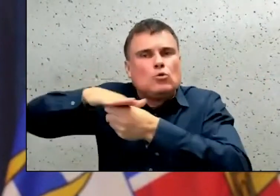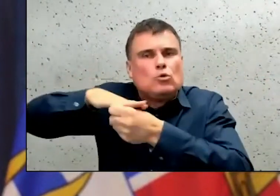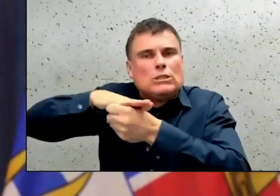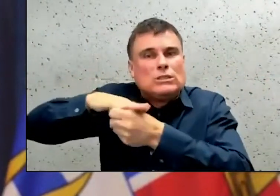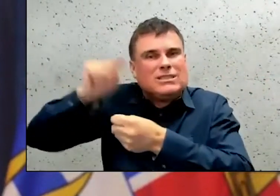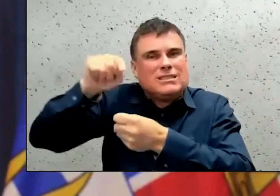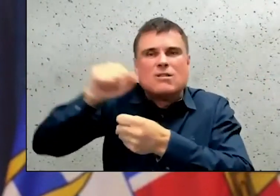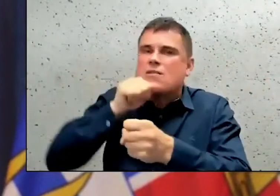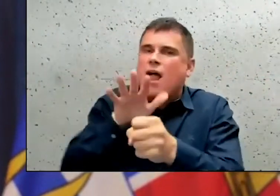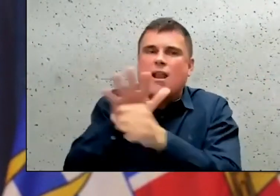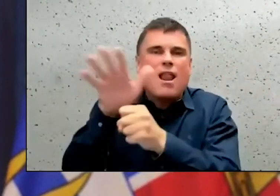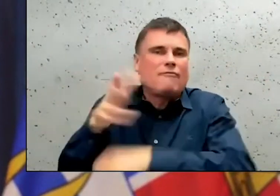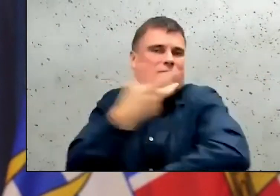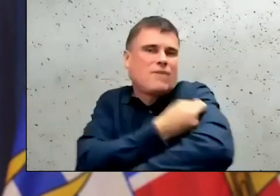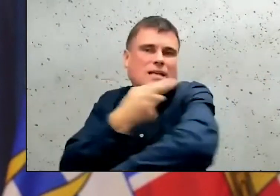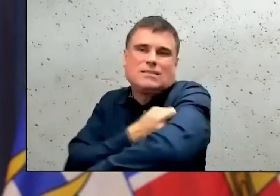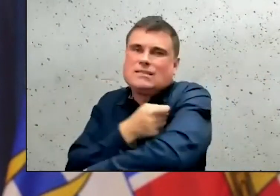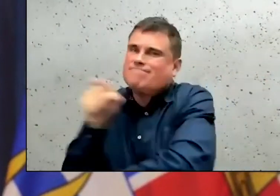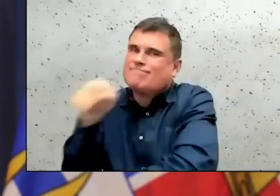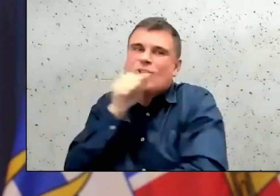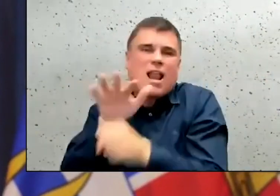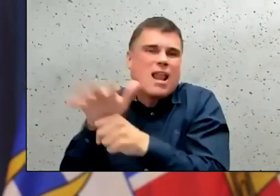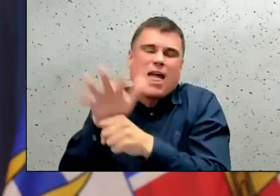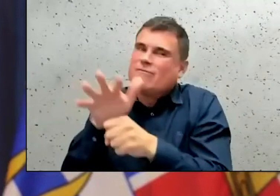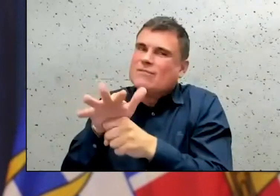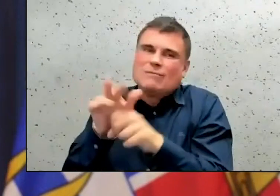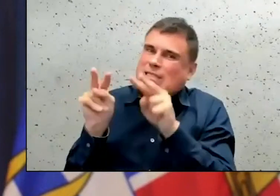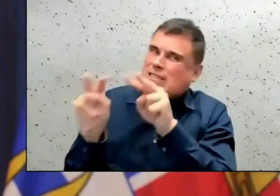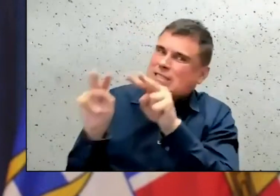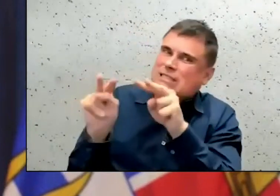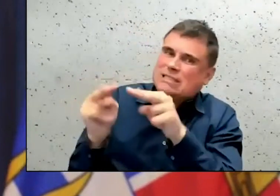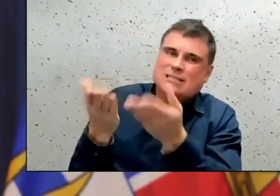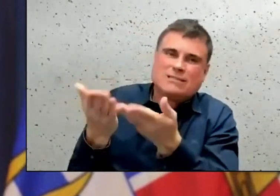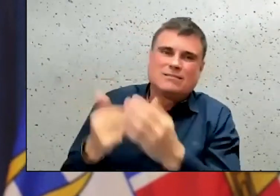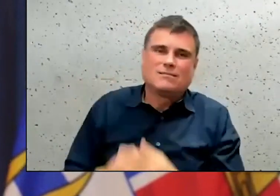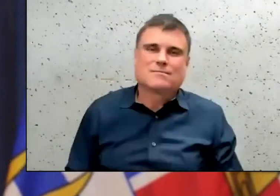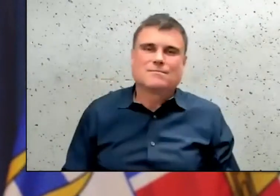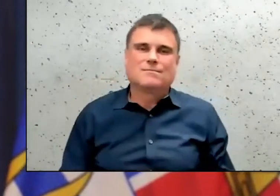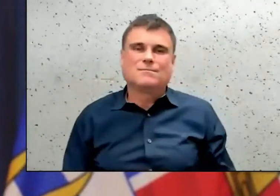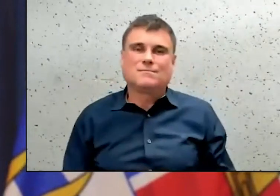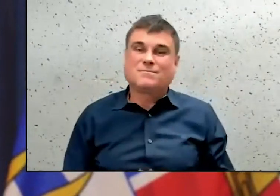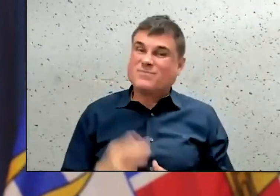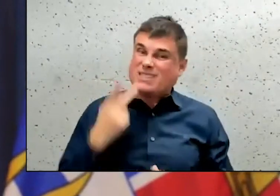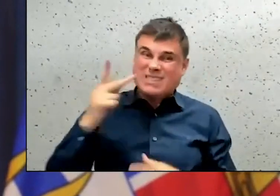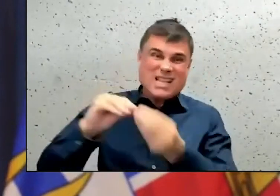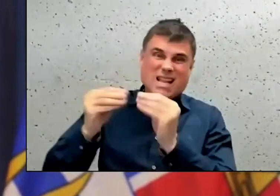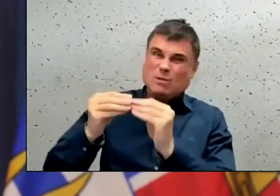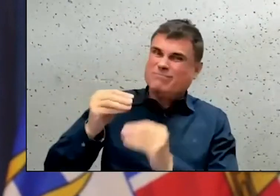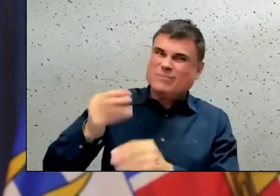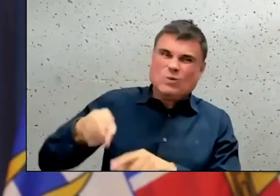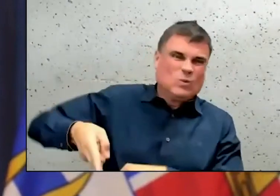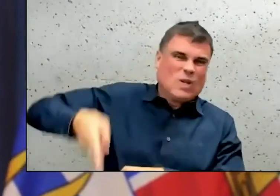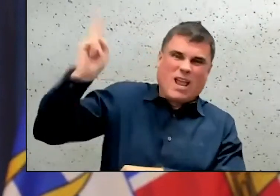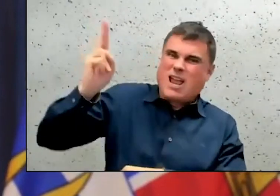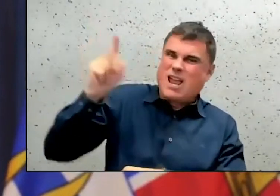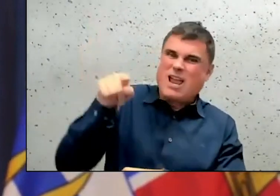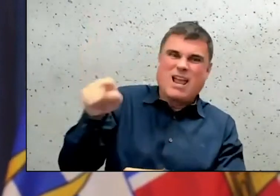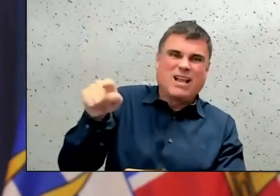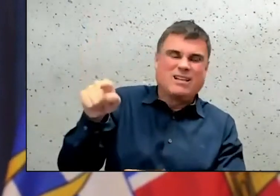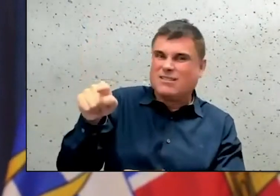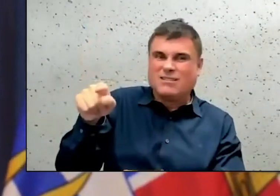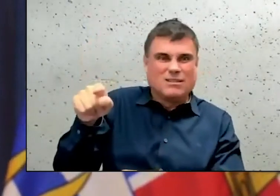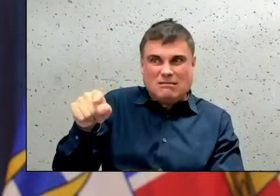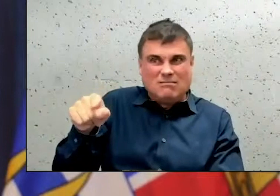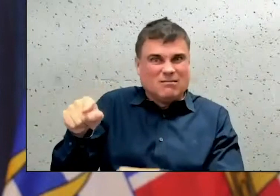rapid transmission to people. And we are seeing high rates of hospitalizations still. So yes, we are watching that carefully and I